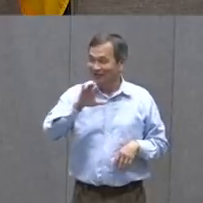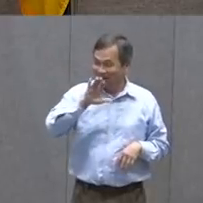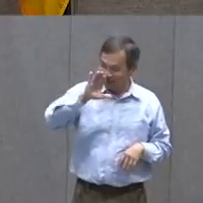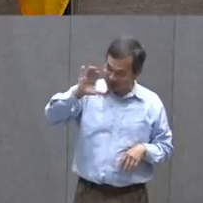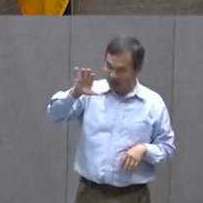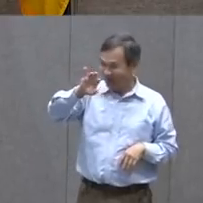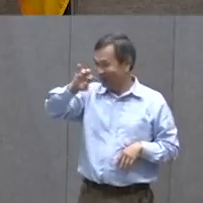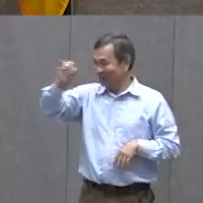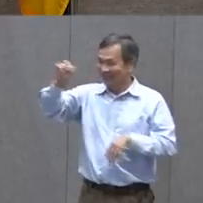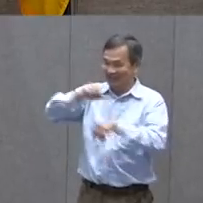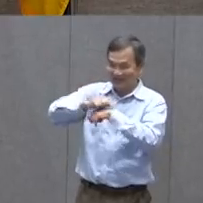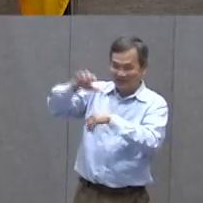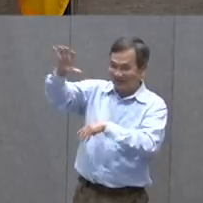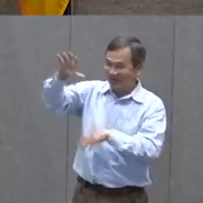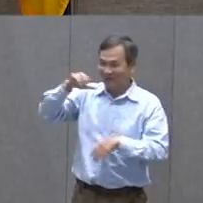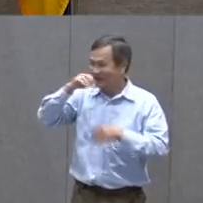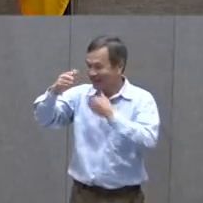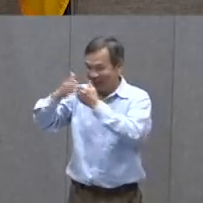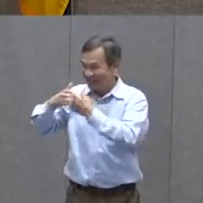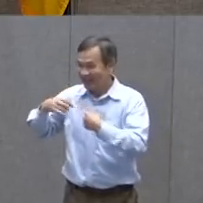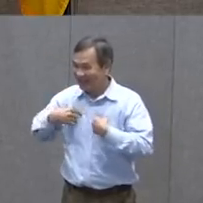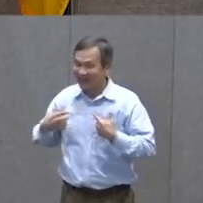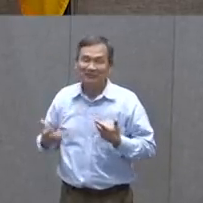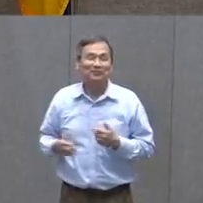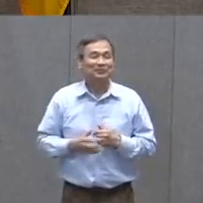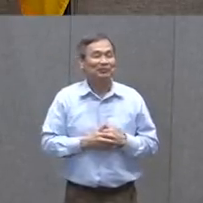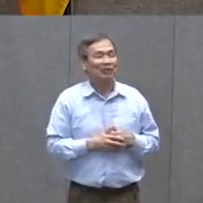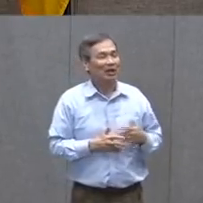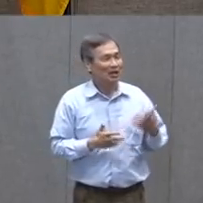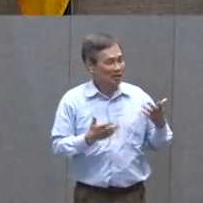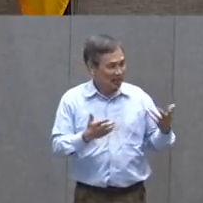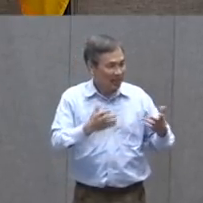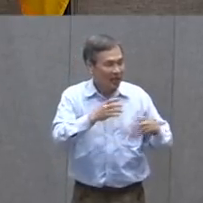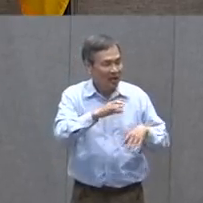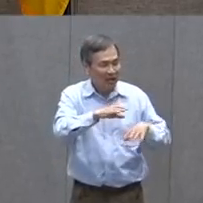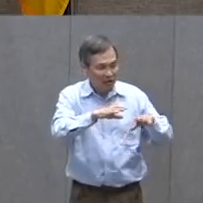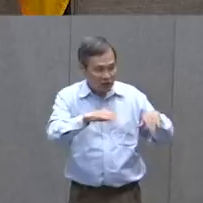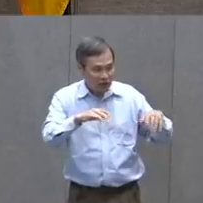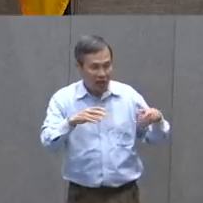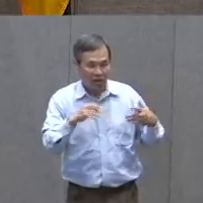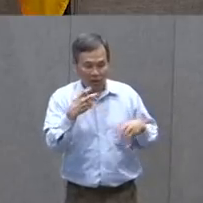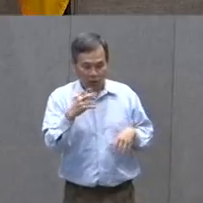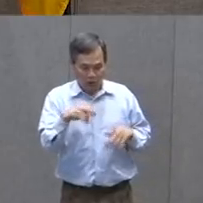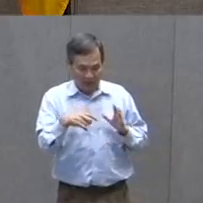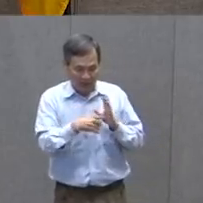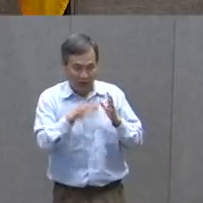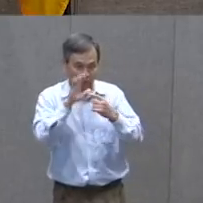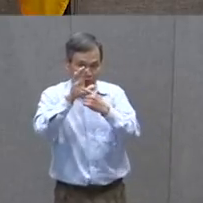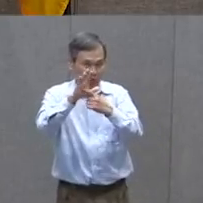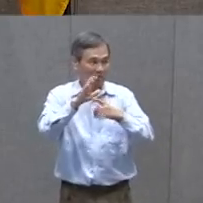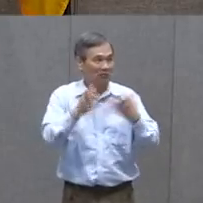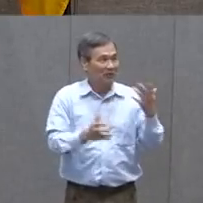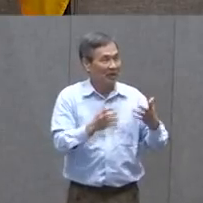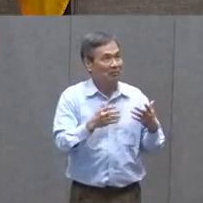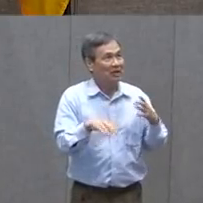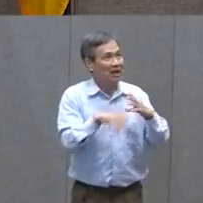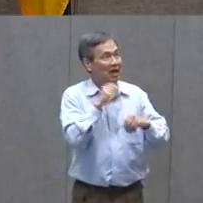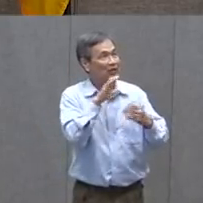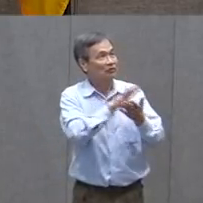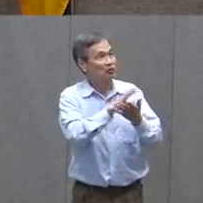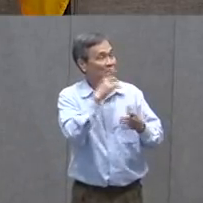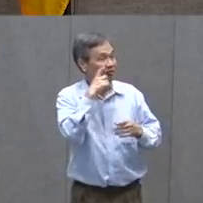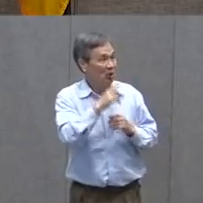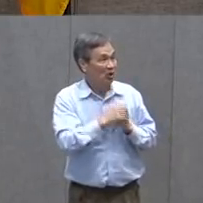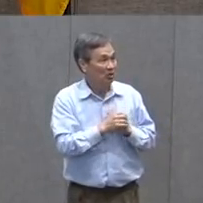in the mountains, but I don't live up there. Now, our kids have been, by the time this show airs, our kids will have been out of school